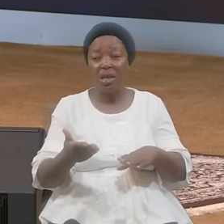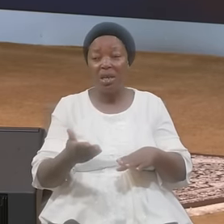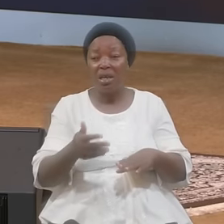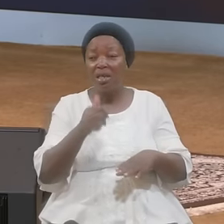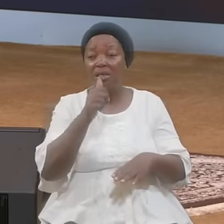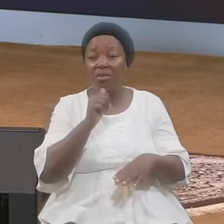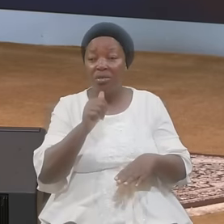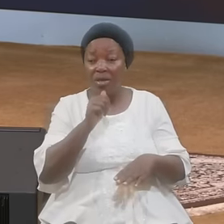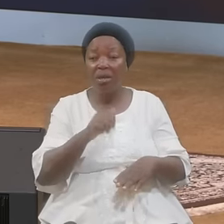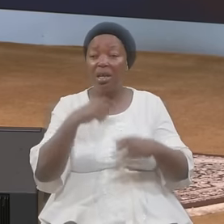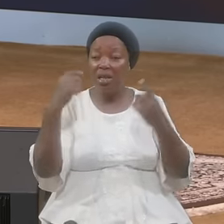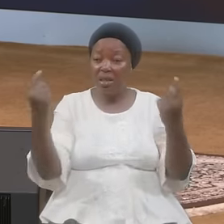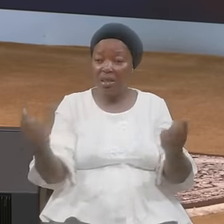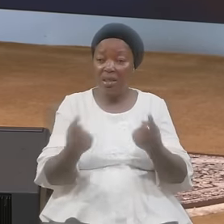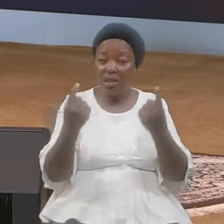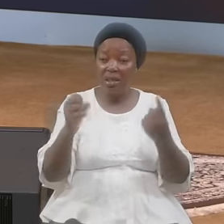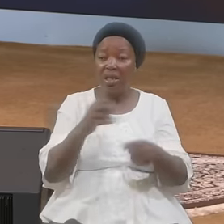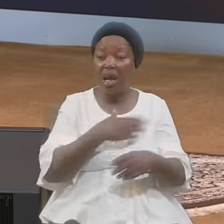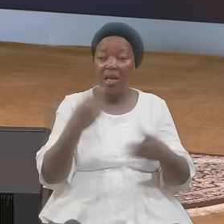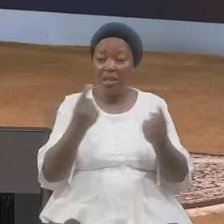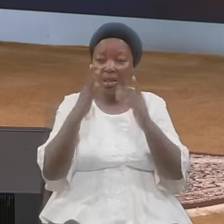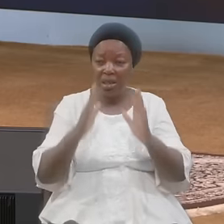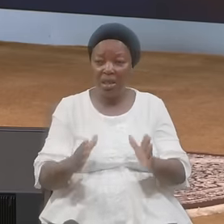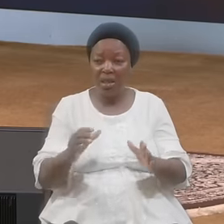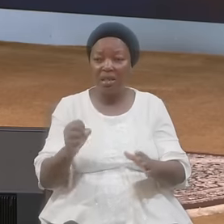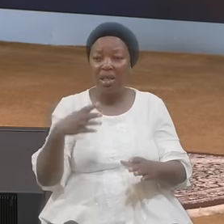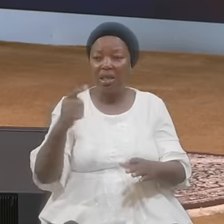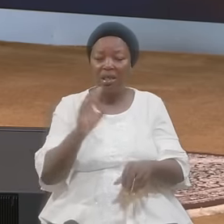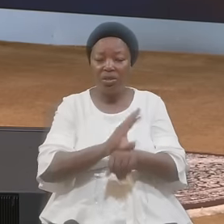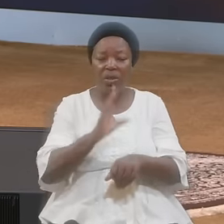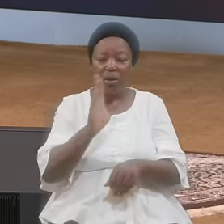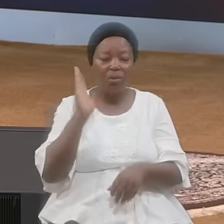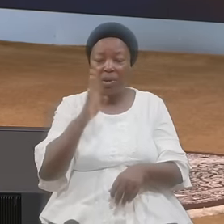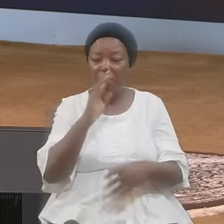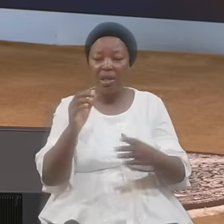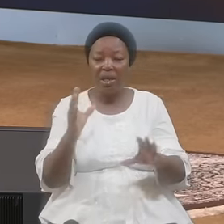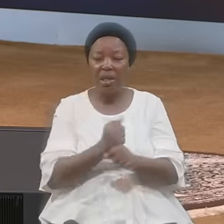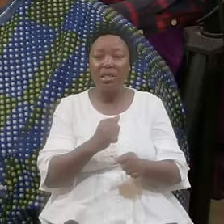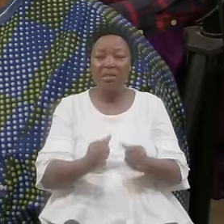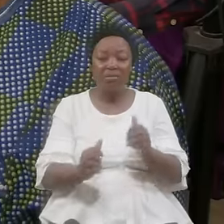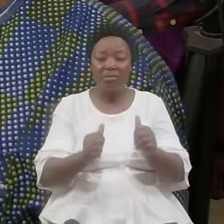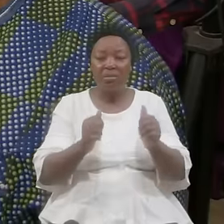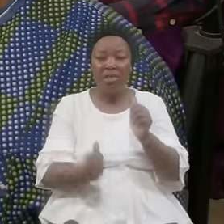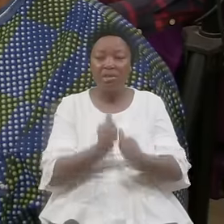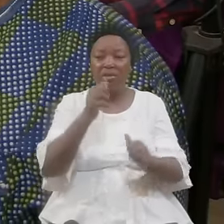Sins And Sinners The Church Will Be Getting Stronger And Stronger